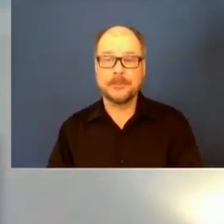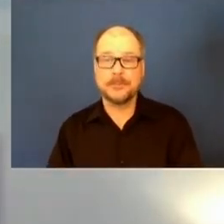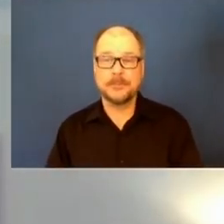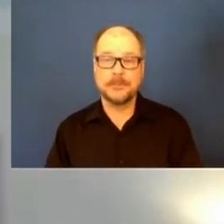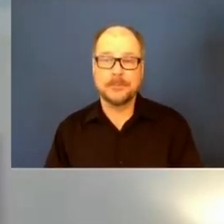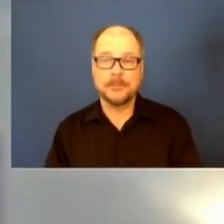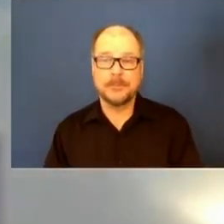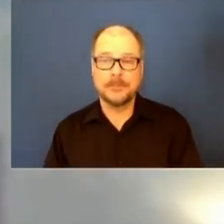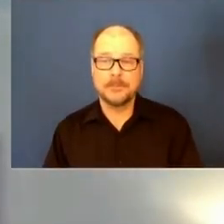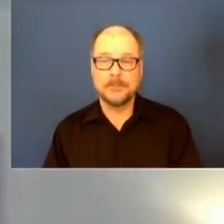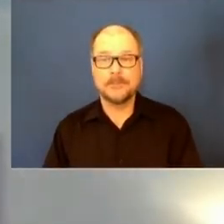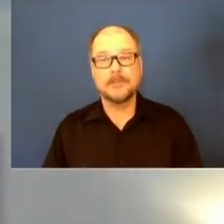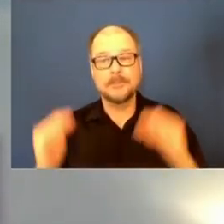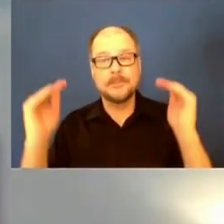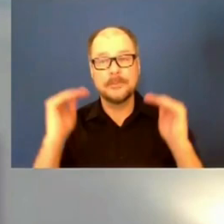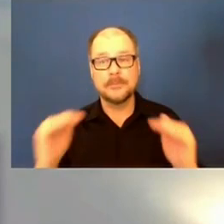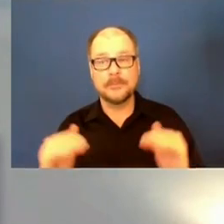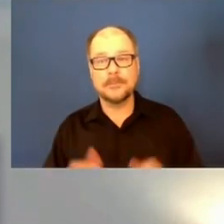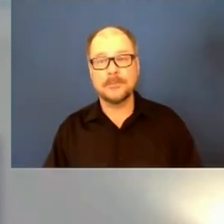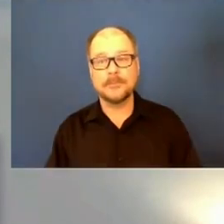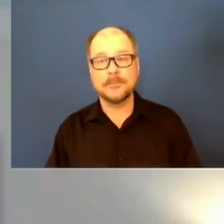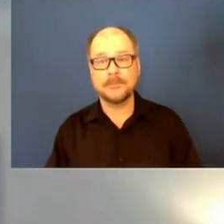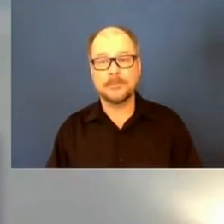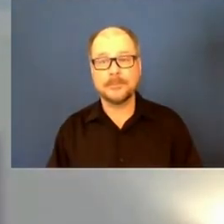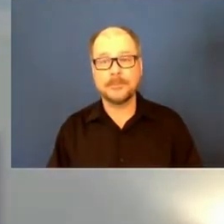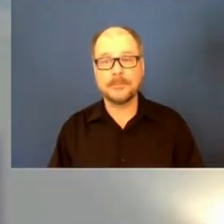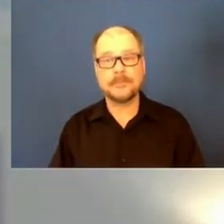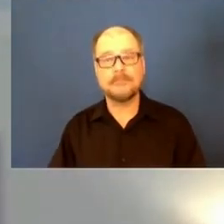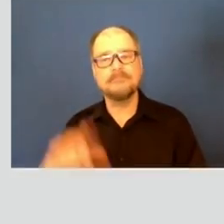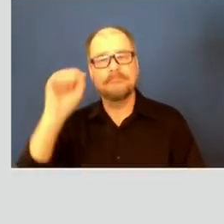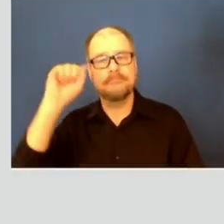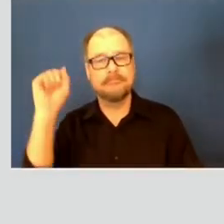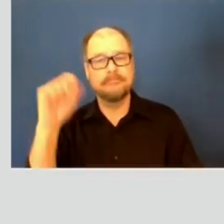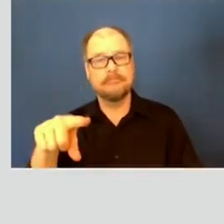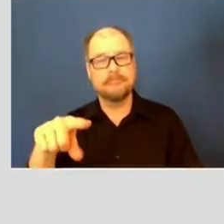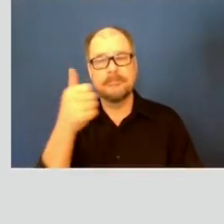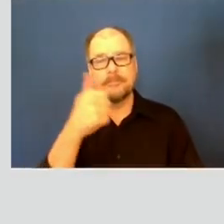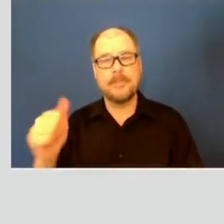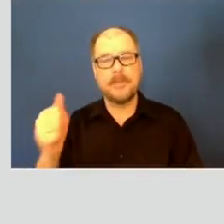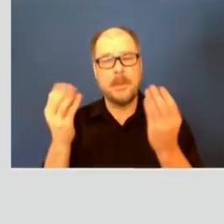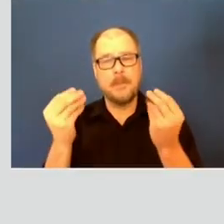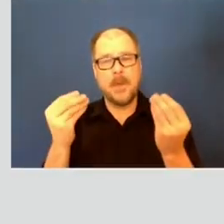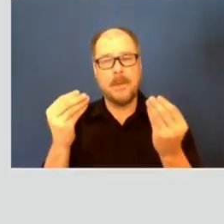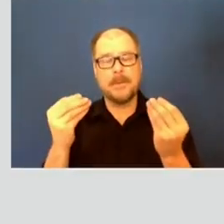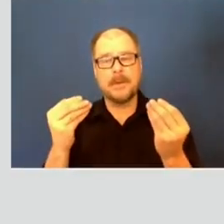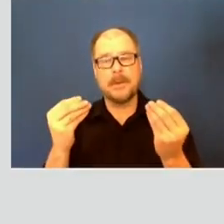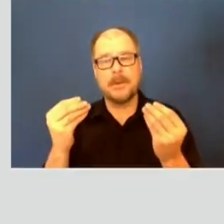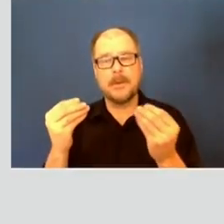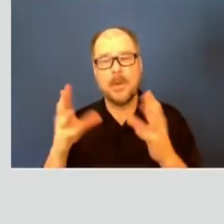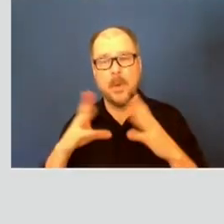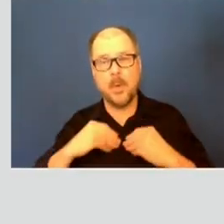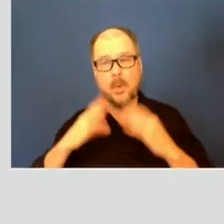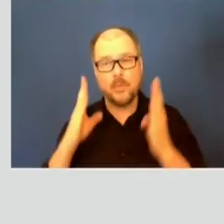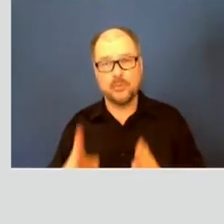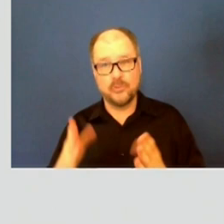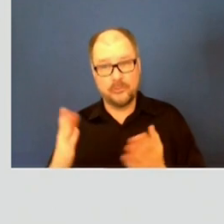Next question, please. Have any of the property owners submitted their pest removal plans yet?